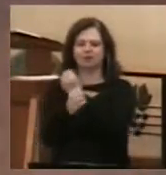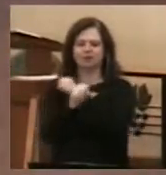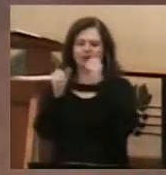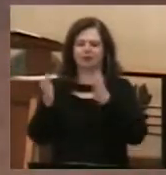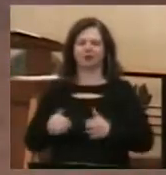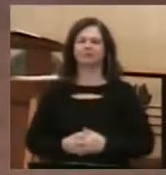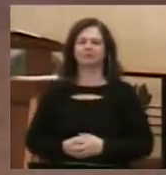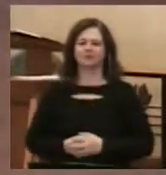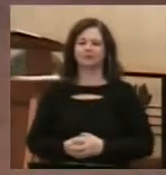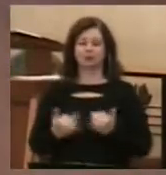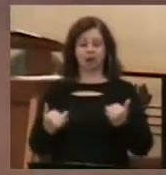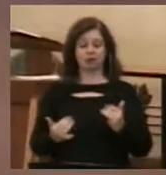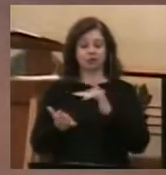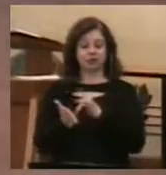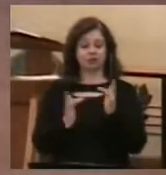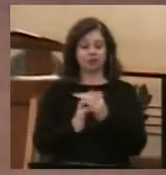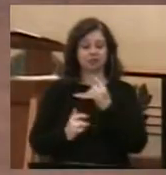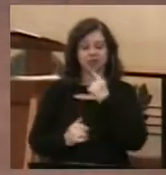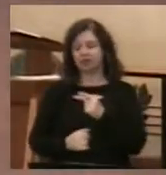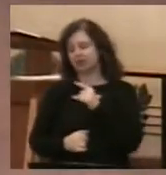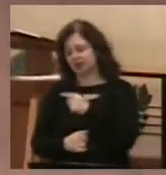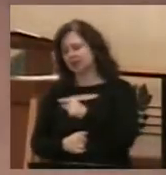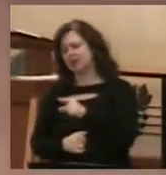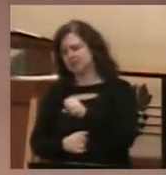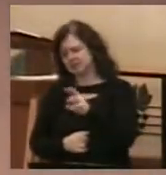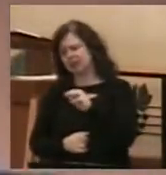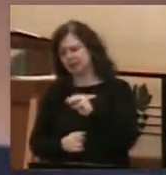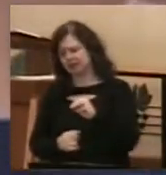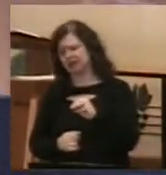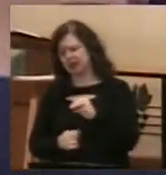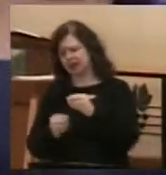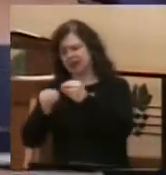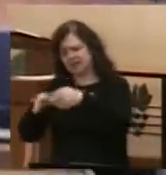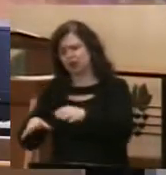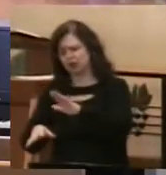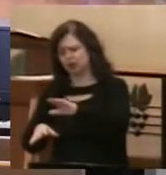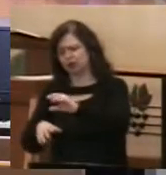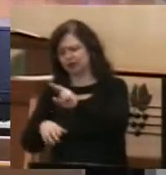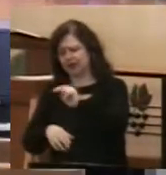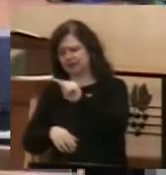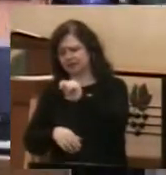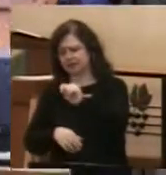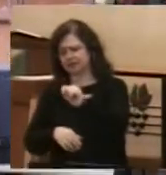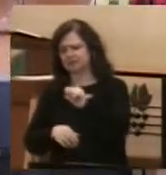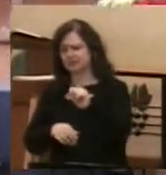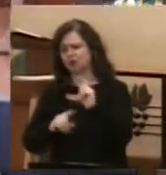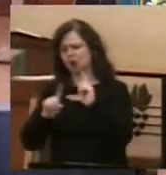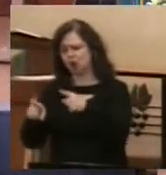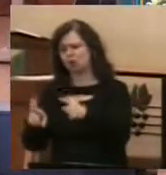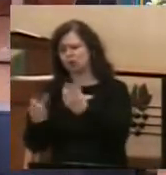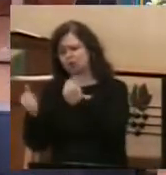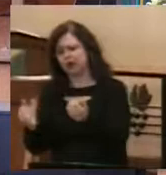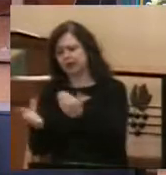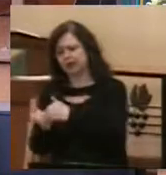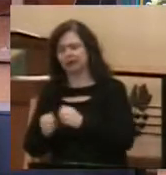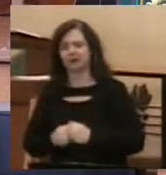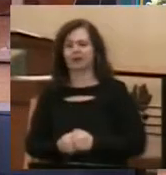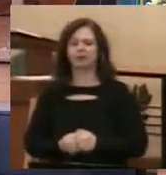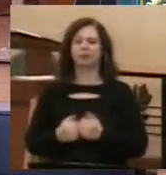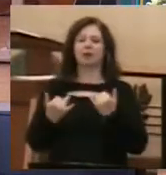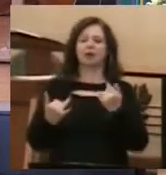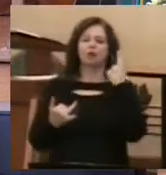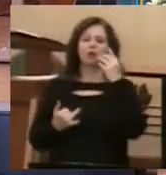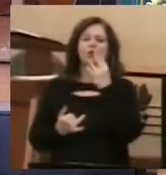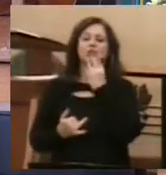asks him to let down his net into these deep waters. And for the Jewish people of the time,